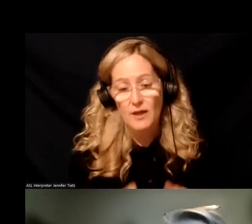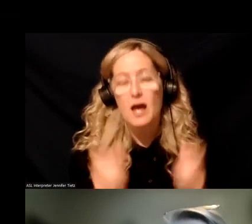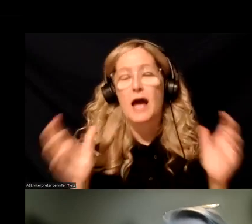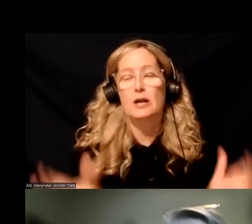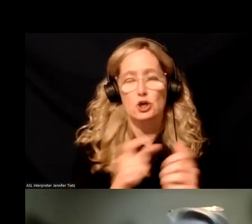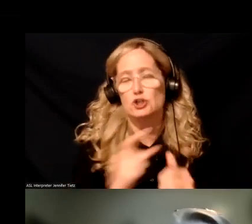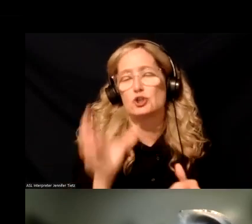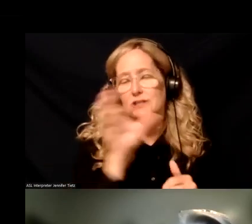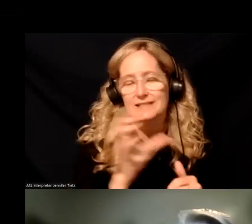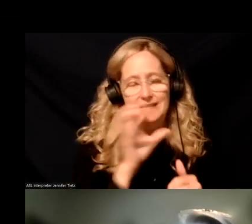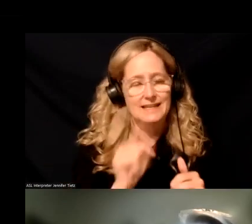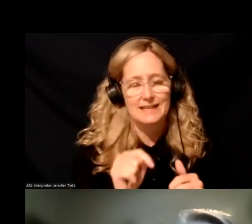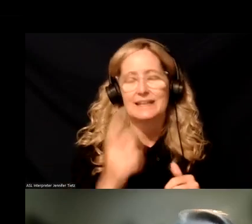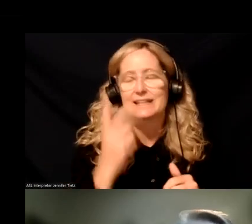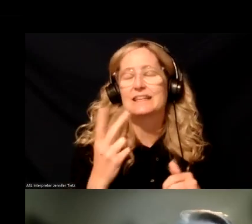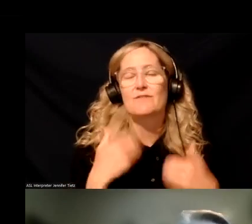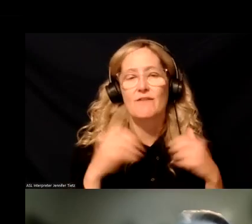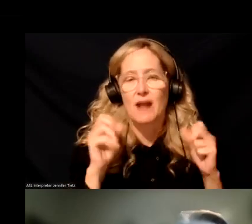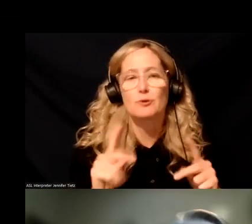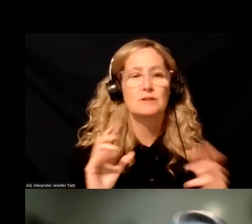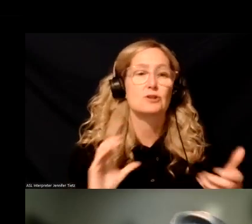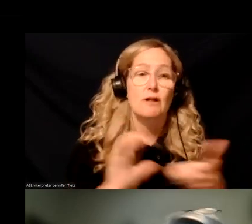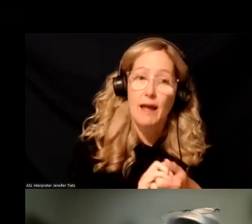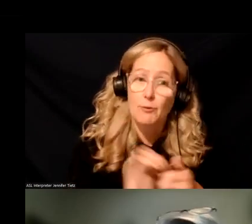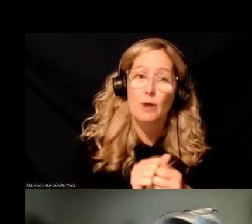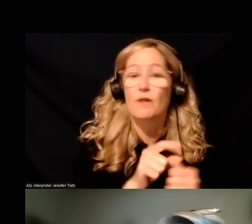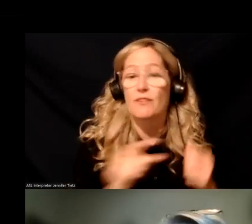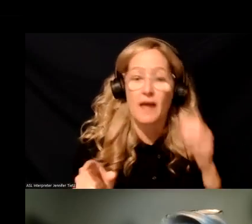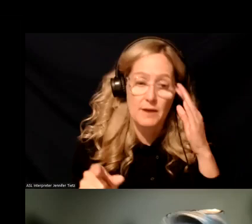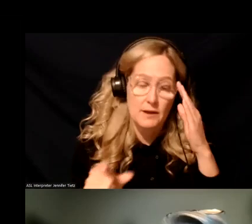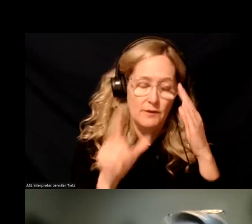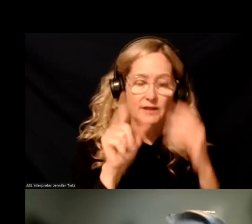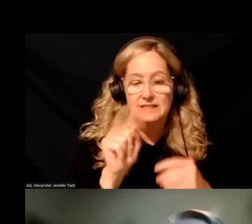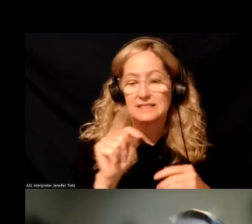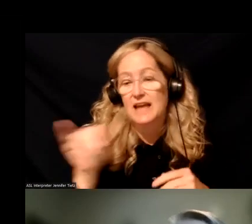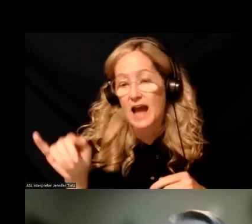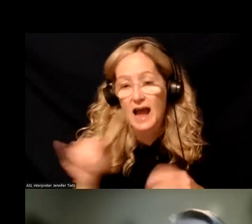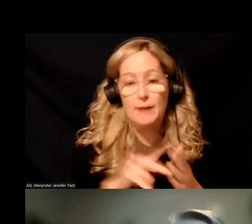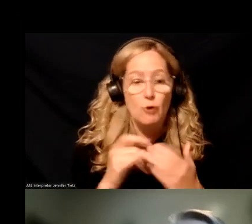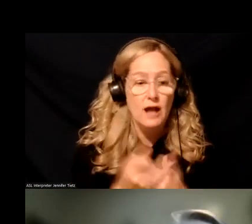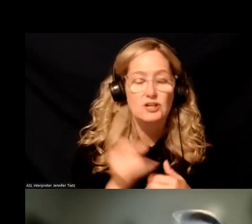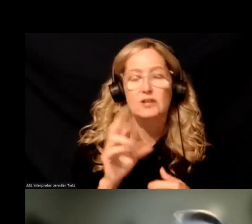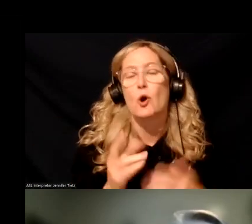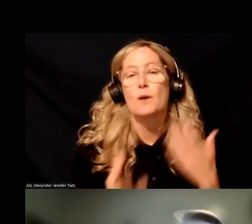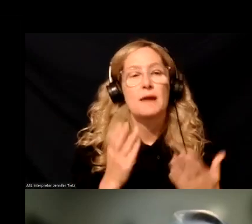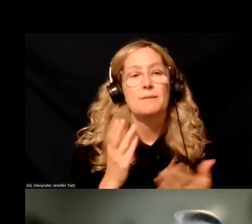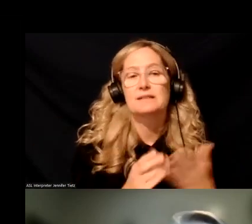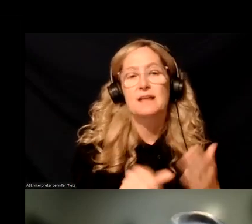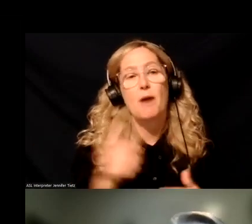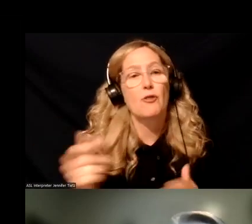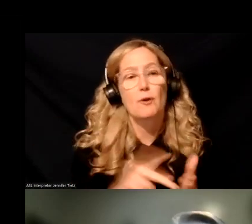seek, seek them out and see if there's opportunity for collaboration, either on a TTA TTI project or, or maybe some other